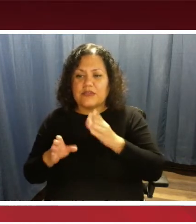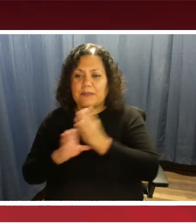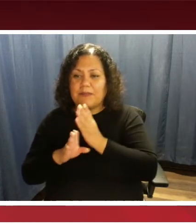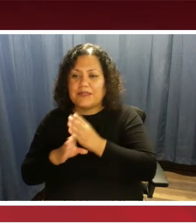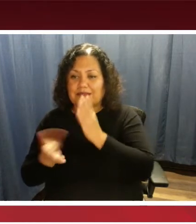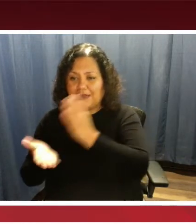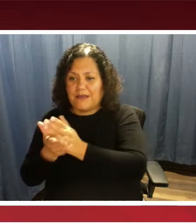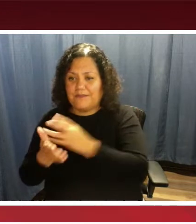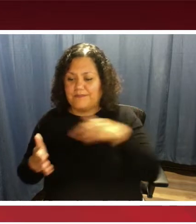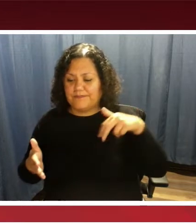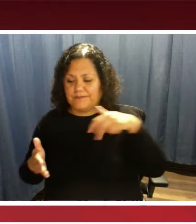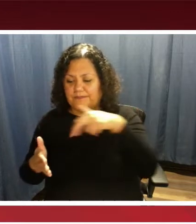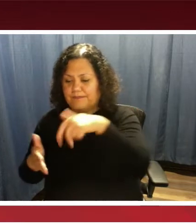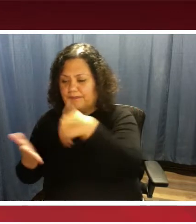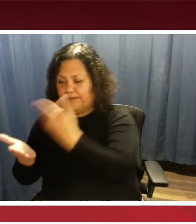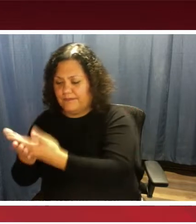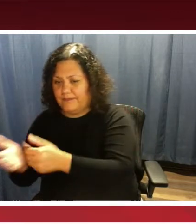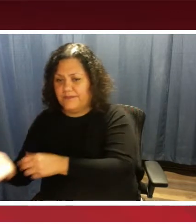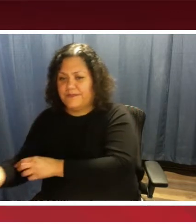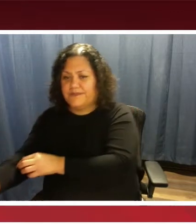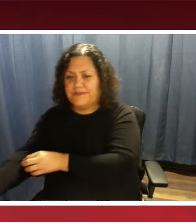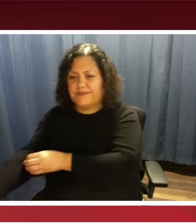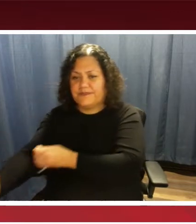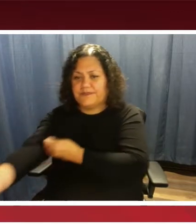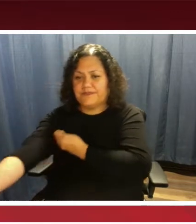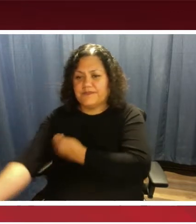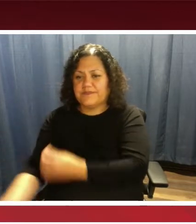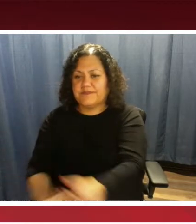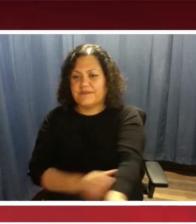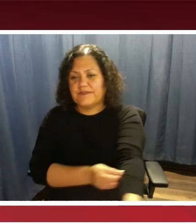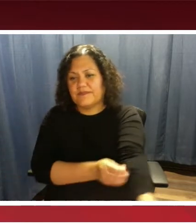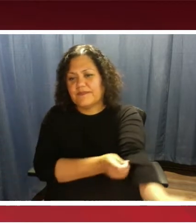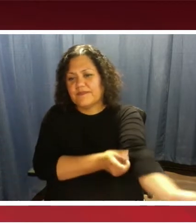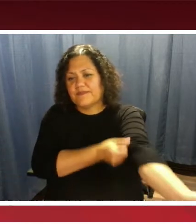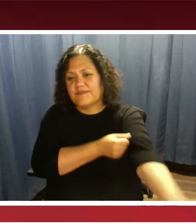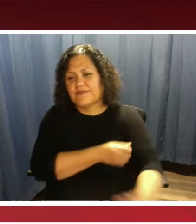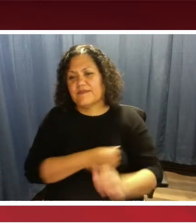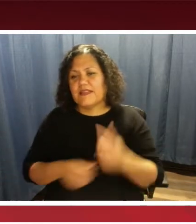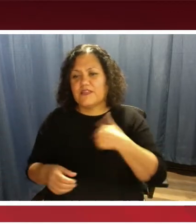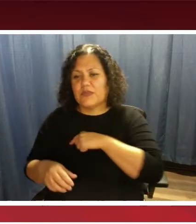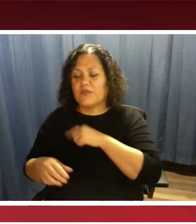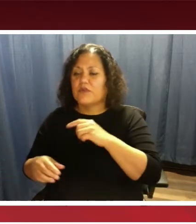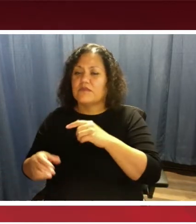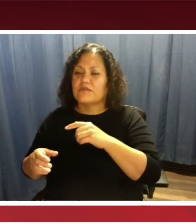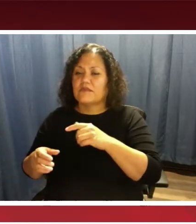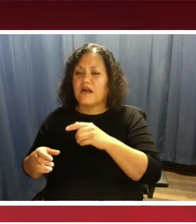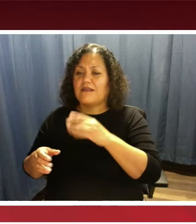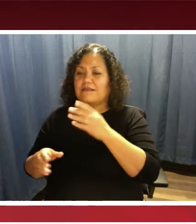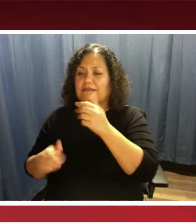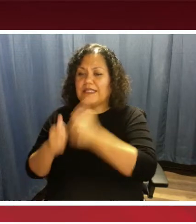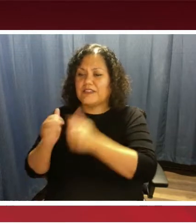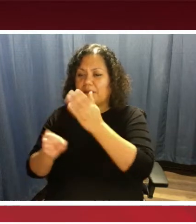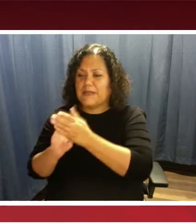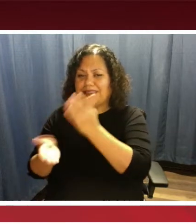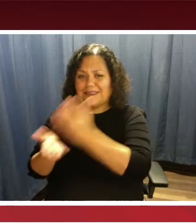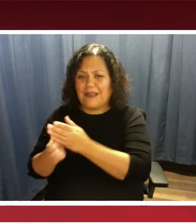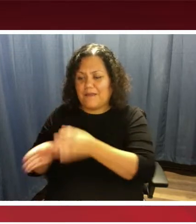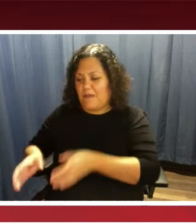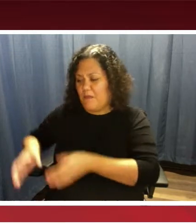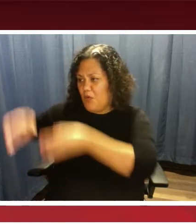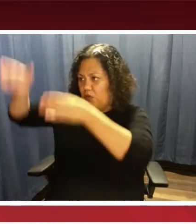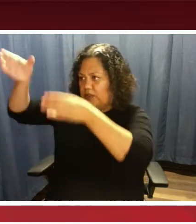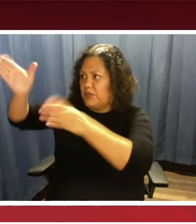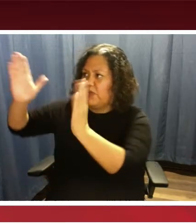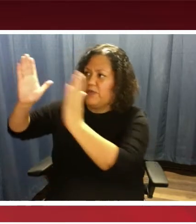as I'm sorry, as the codes will be placed on our bus stop poles next to our bus stop signs, and then